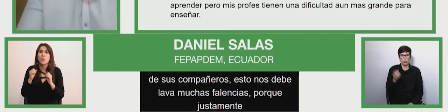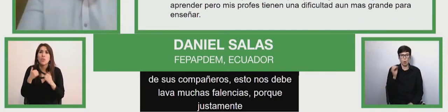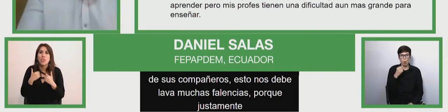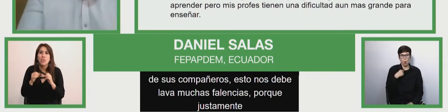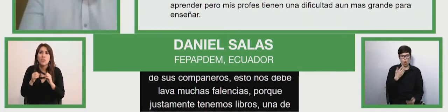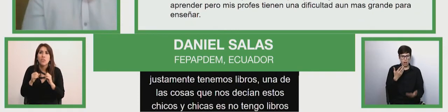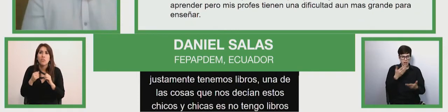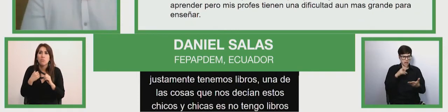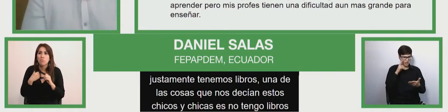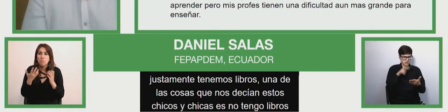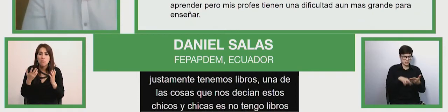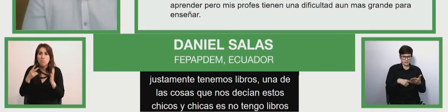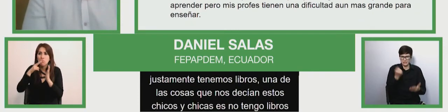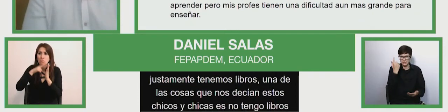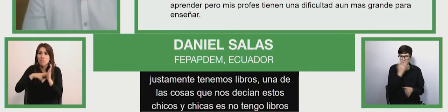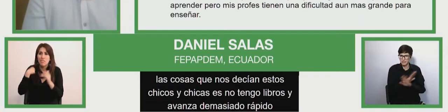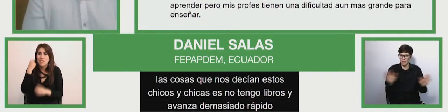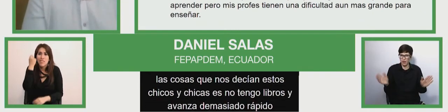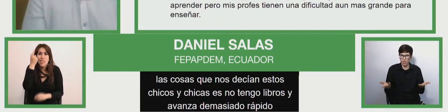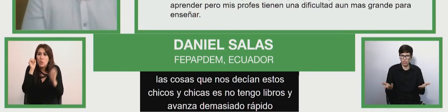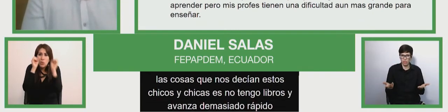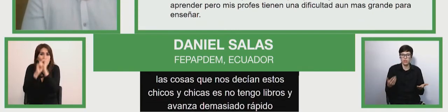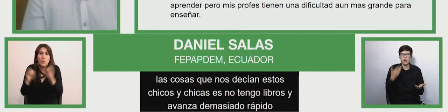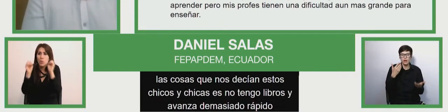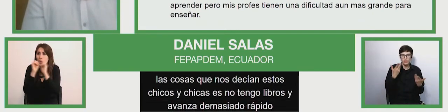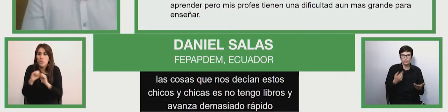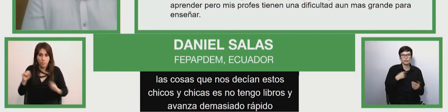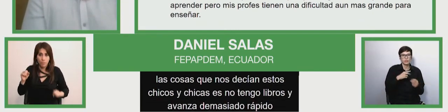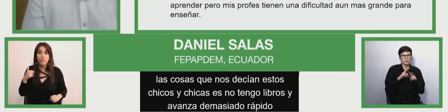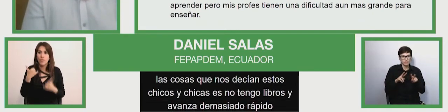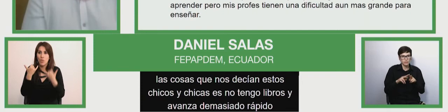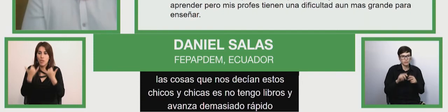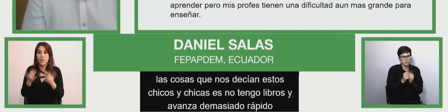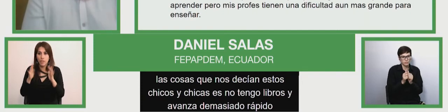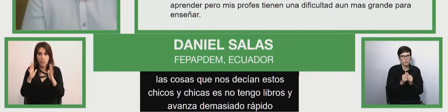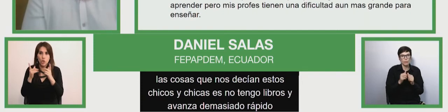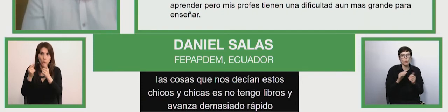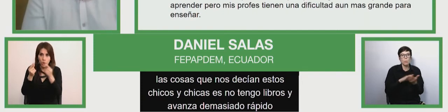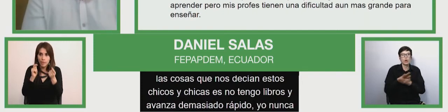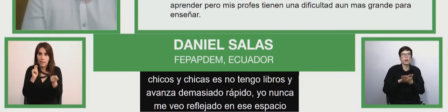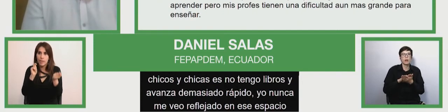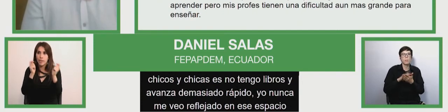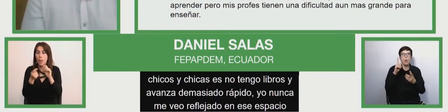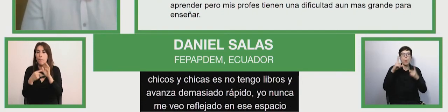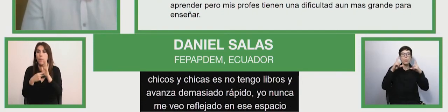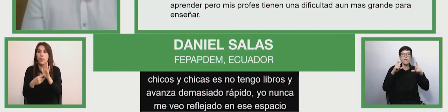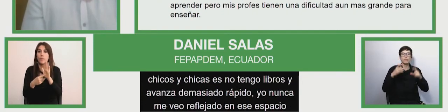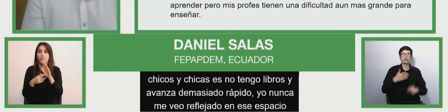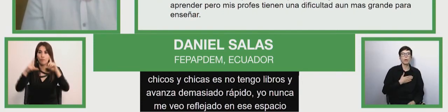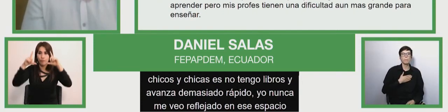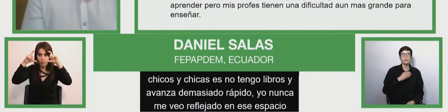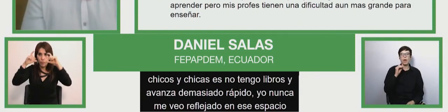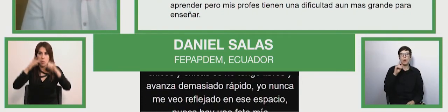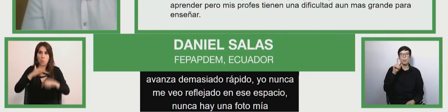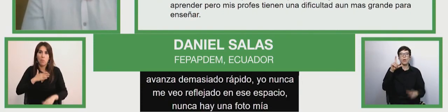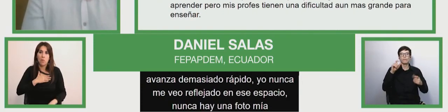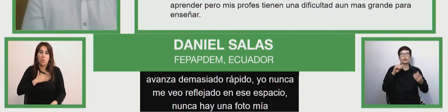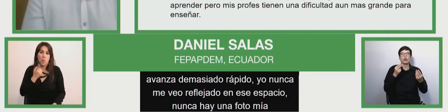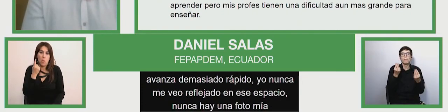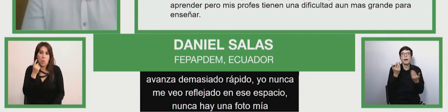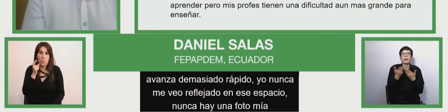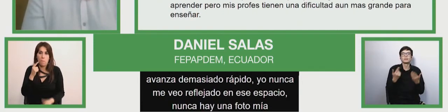myself reflected in that space there's never in my photo of me or my condition who's who